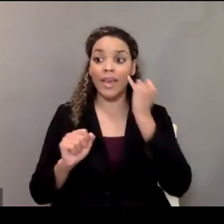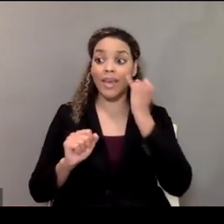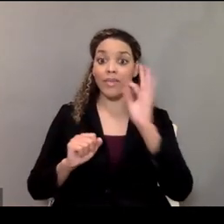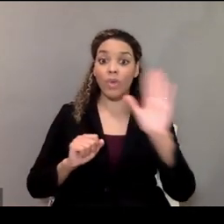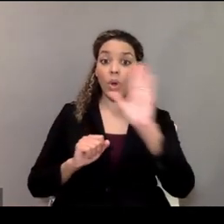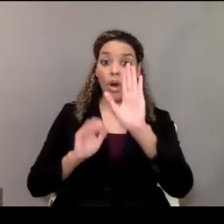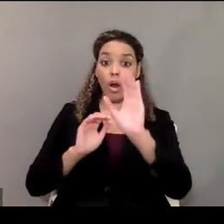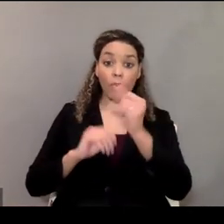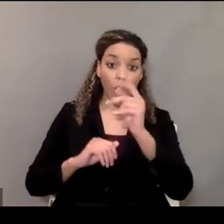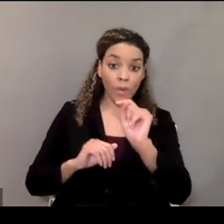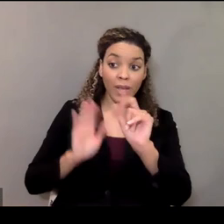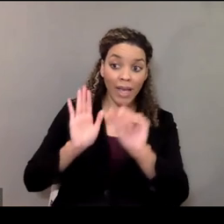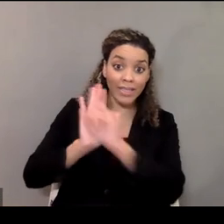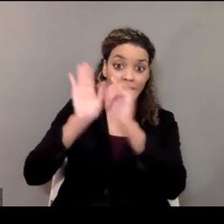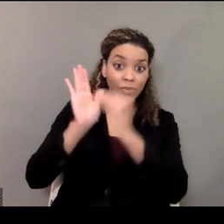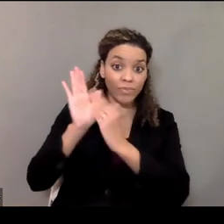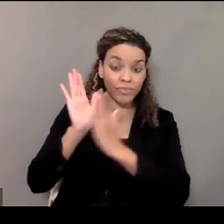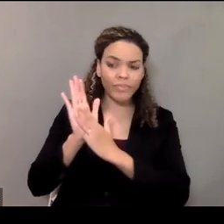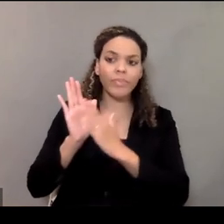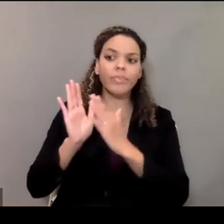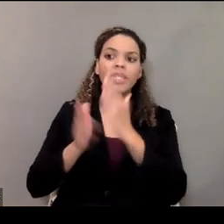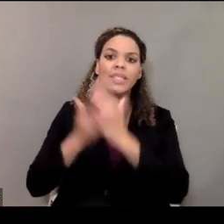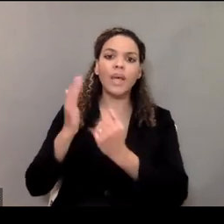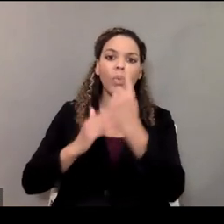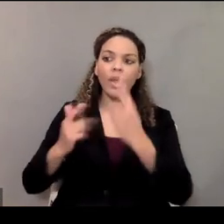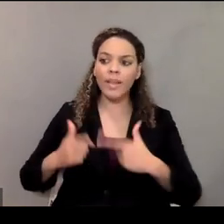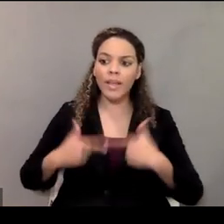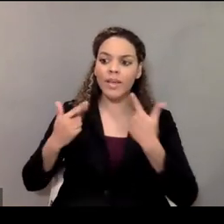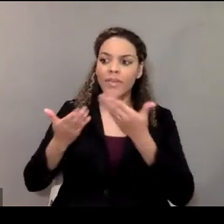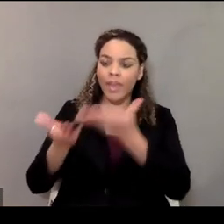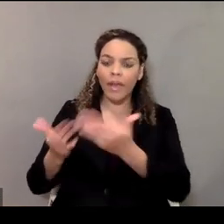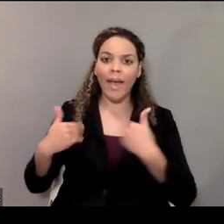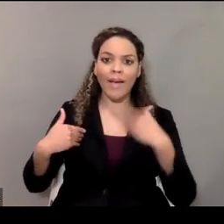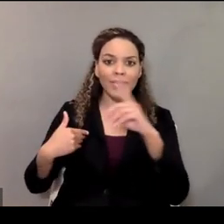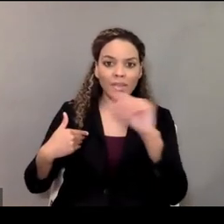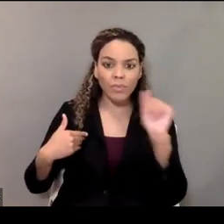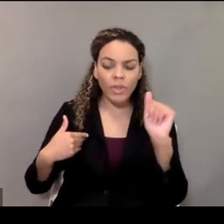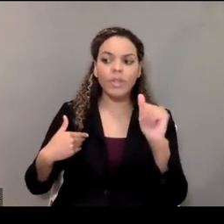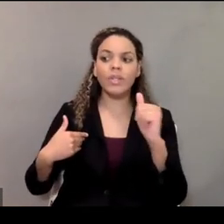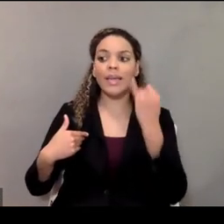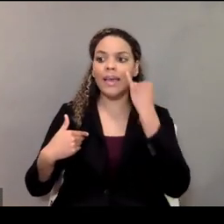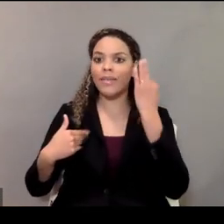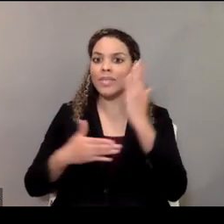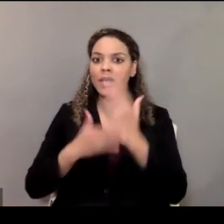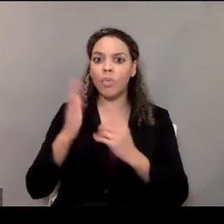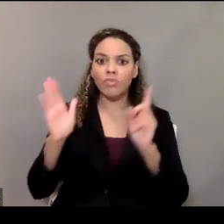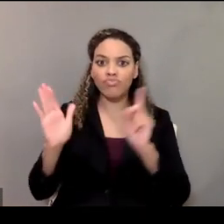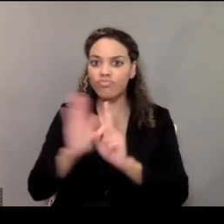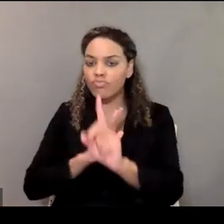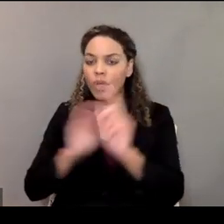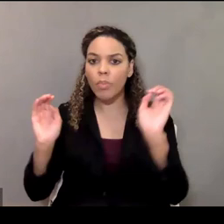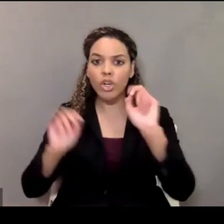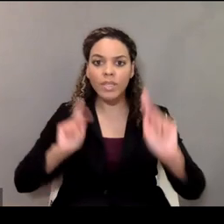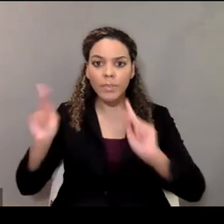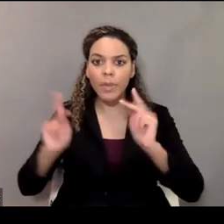as someone living there with a disability that might need help during this this kind of a crisis. Simple